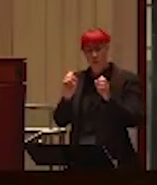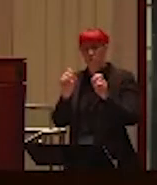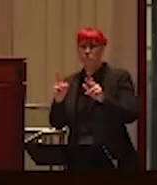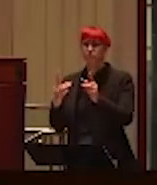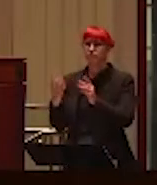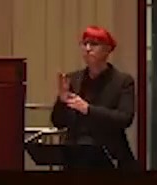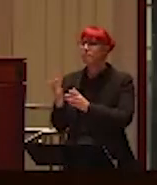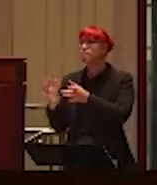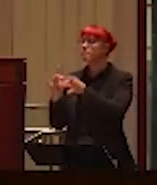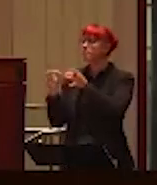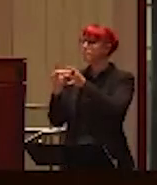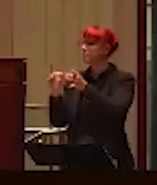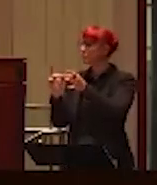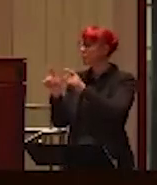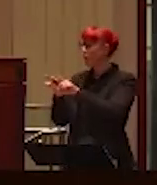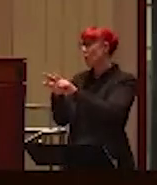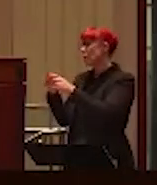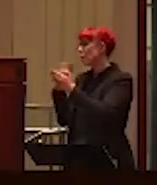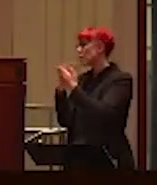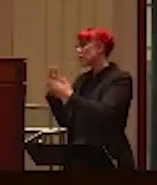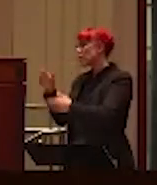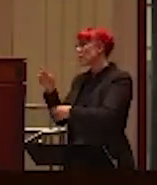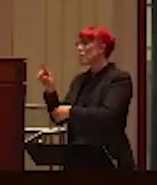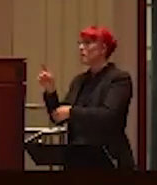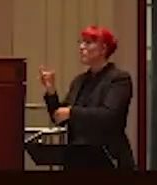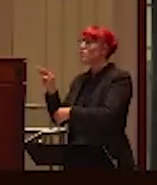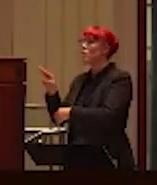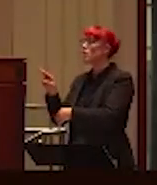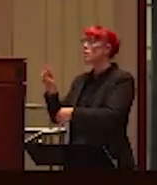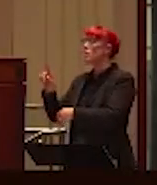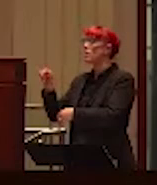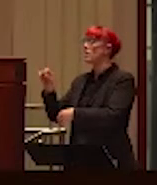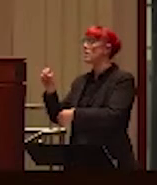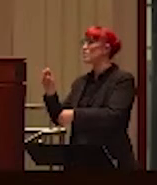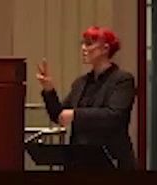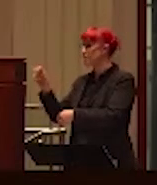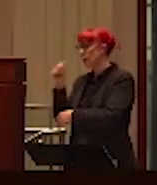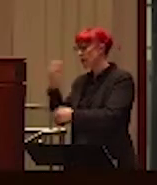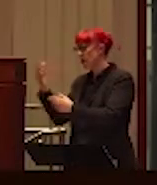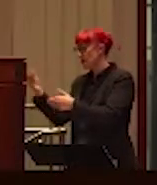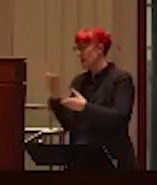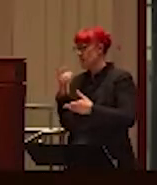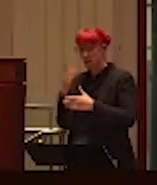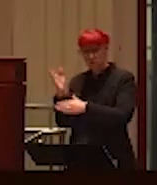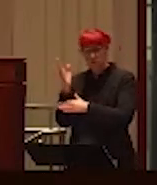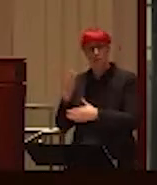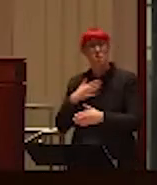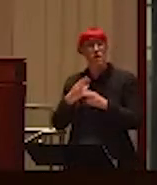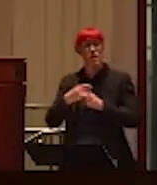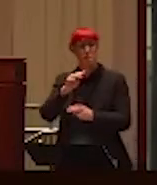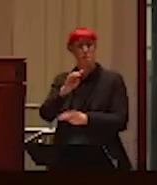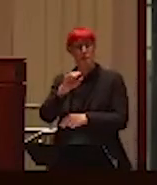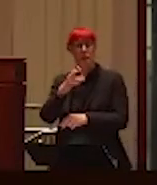And, also, Dr. Lysova and Alexandra for inviting me here to speak. So, as Alexandra said, my name is Michael Healy.